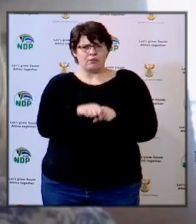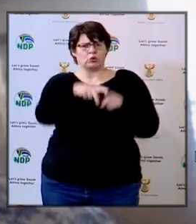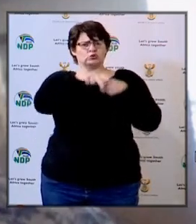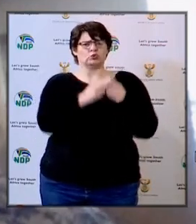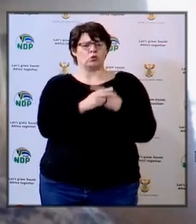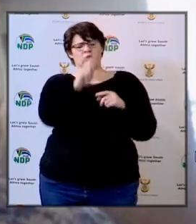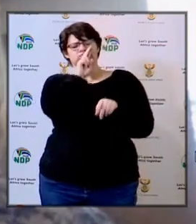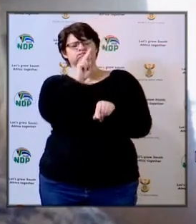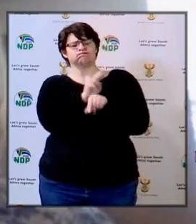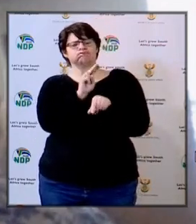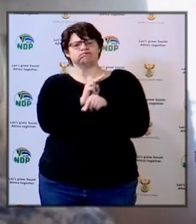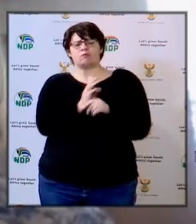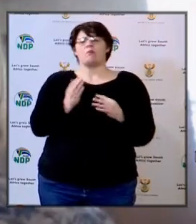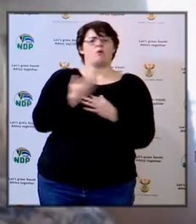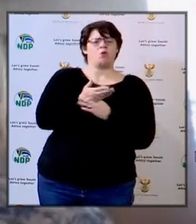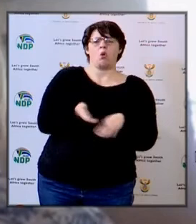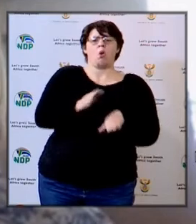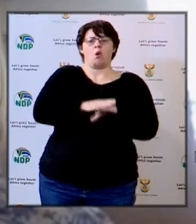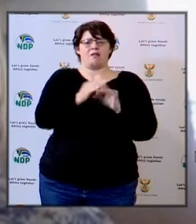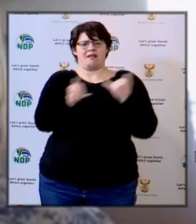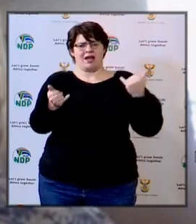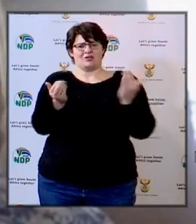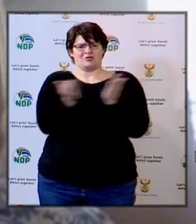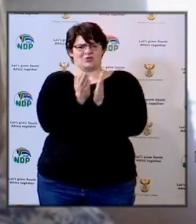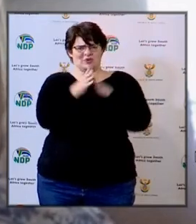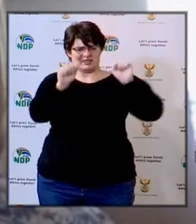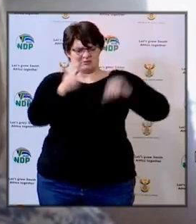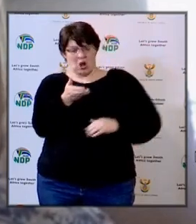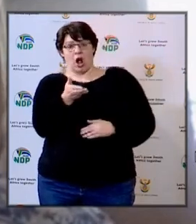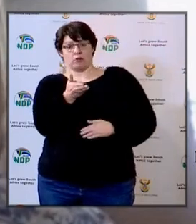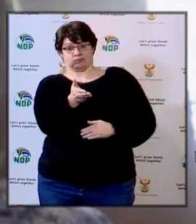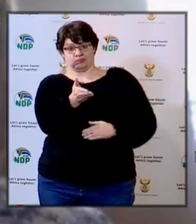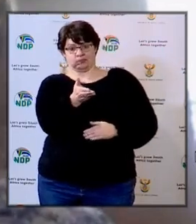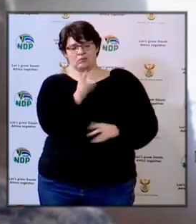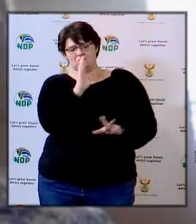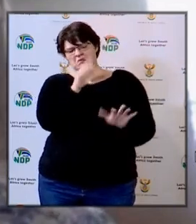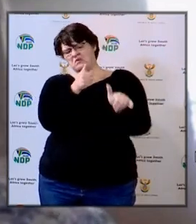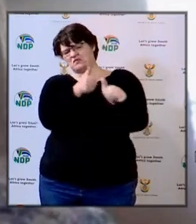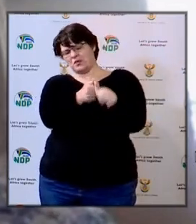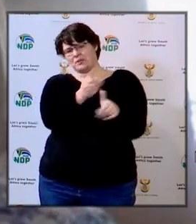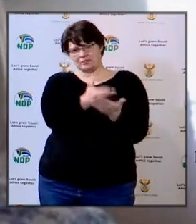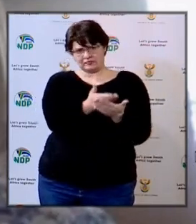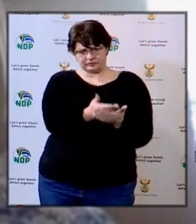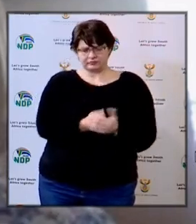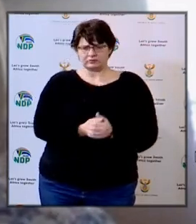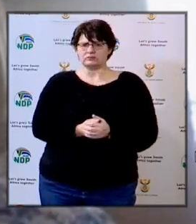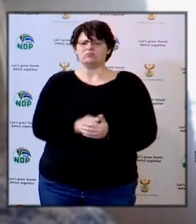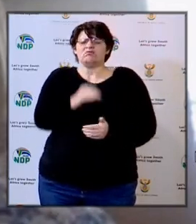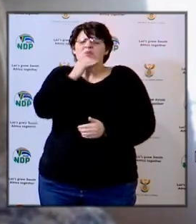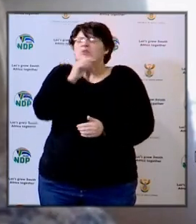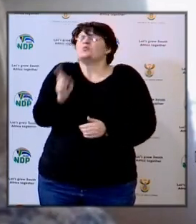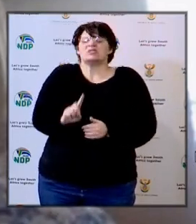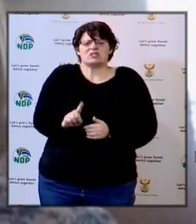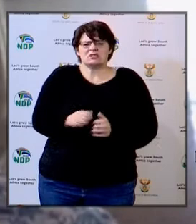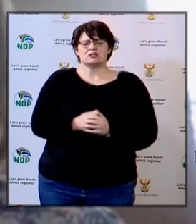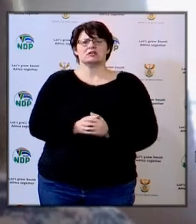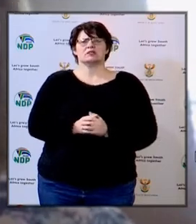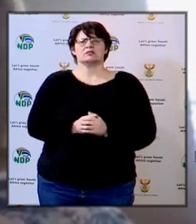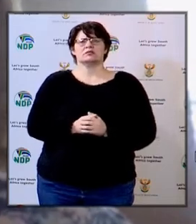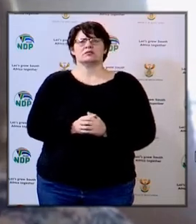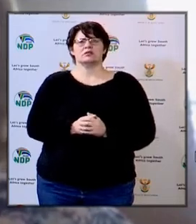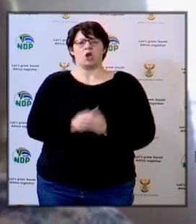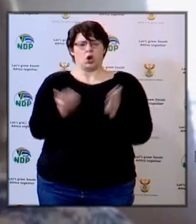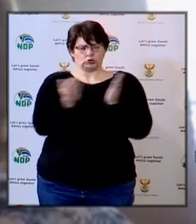tool which can be accessed through our normal online school system. And this provides for the schools